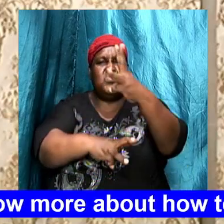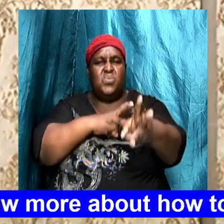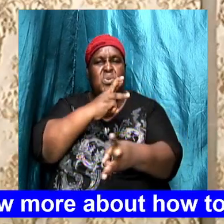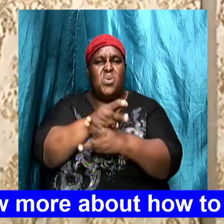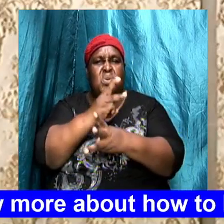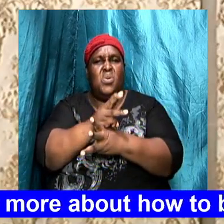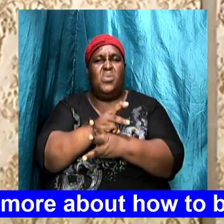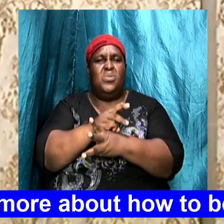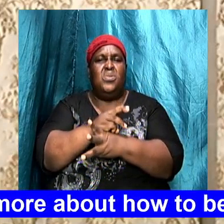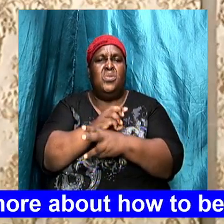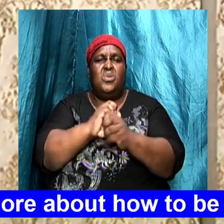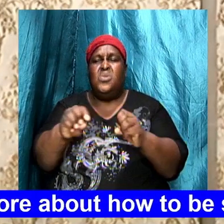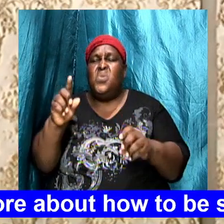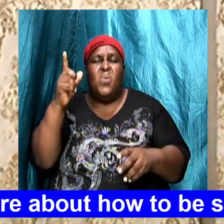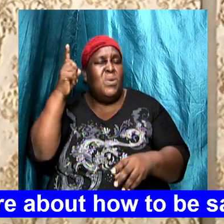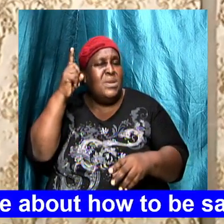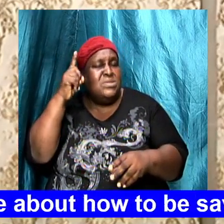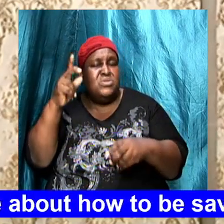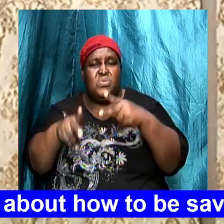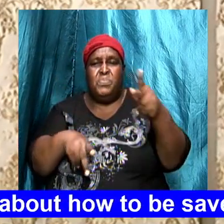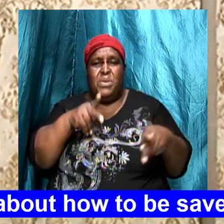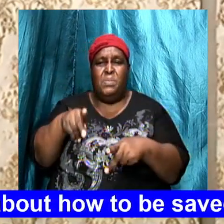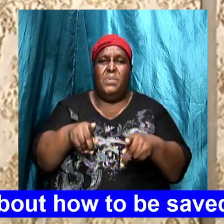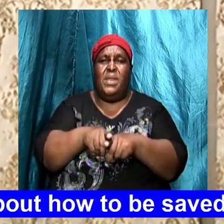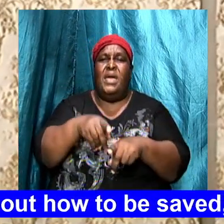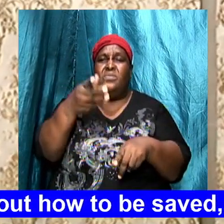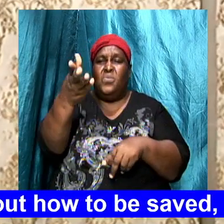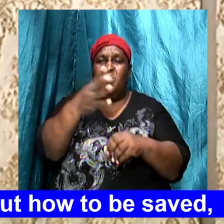those even if they say they are Christians they are not